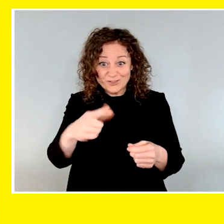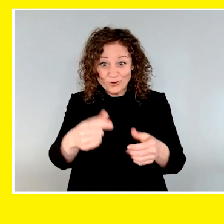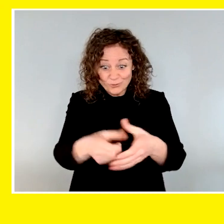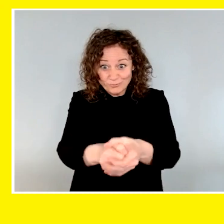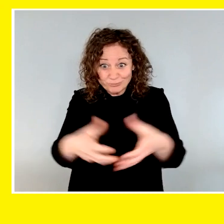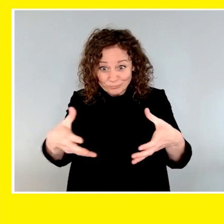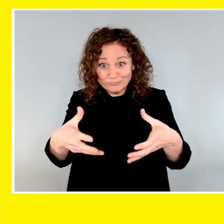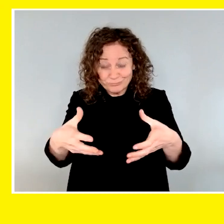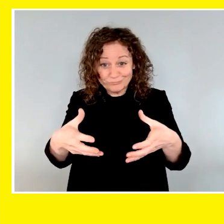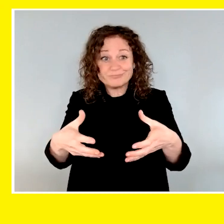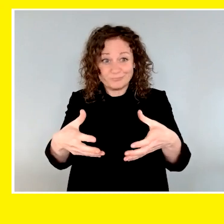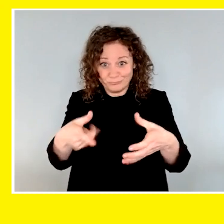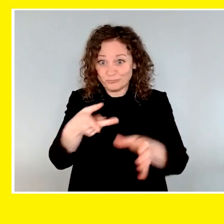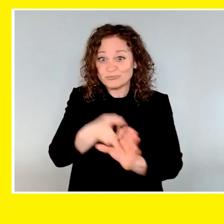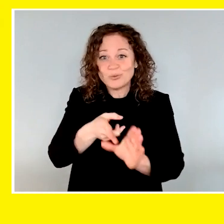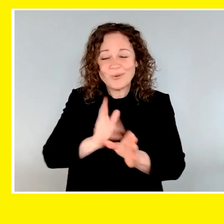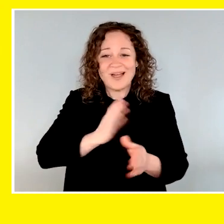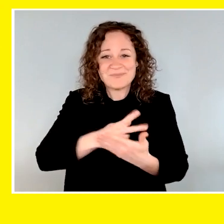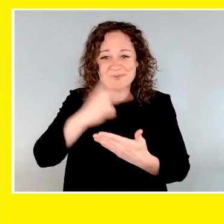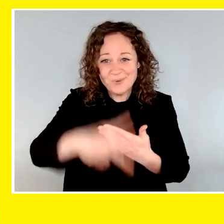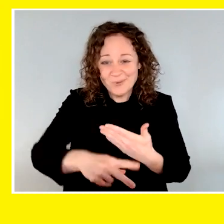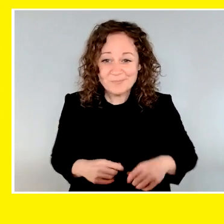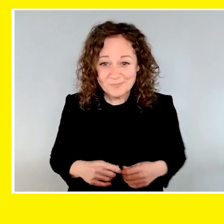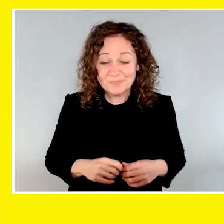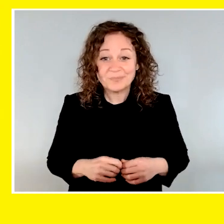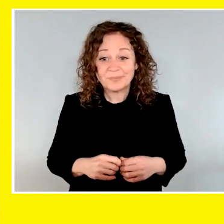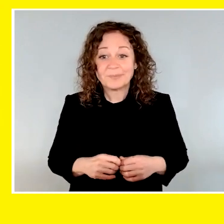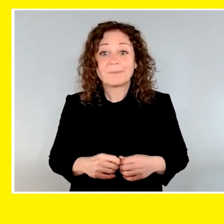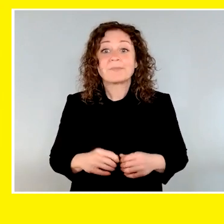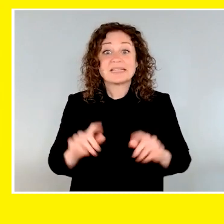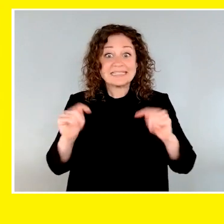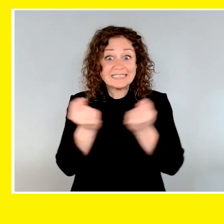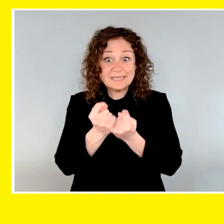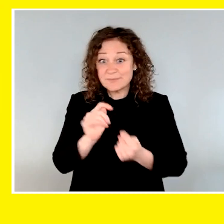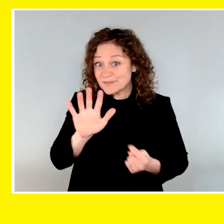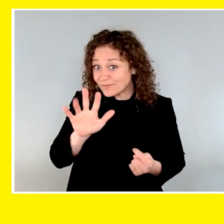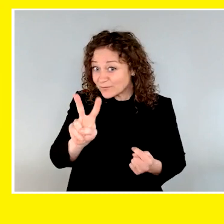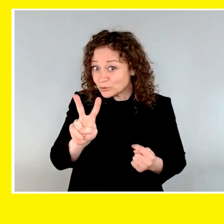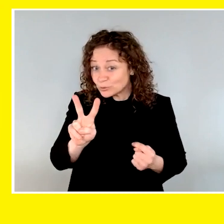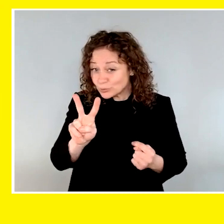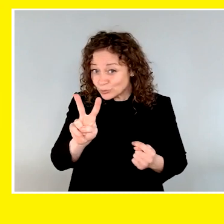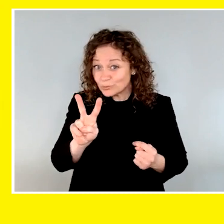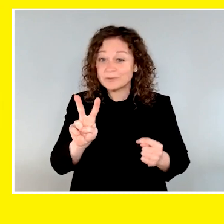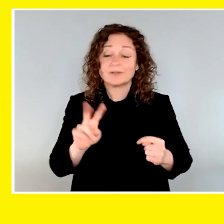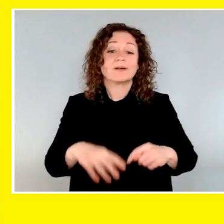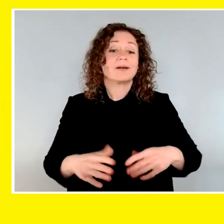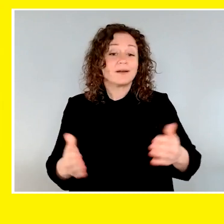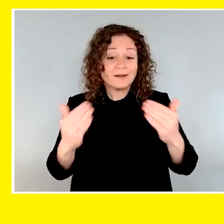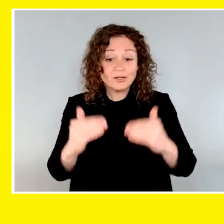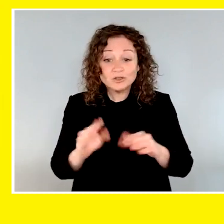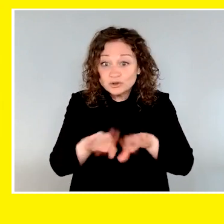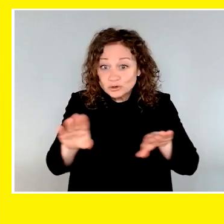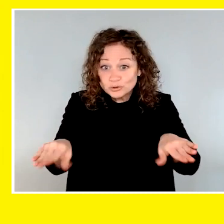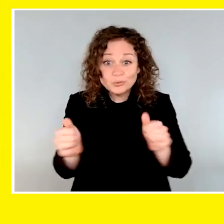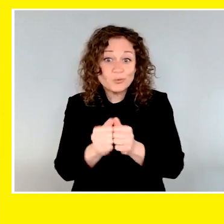include more than 150 puppies entering into our program. 52 guide dog teams working